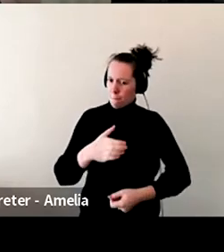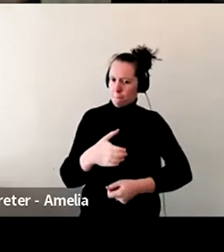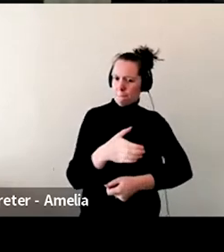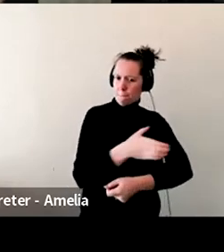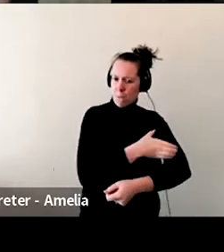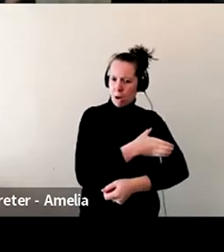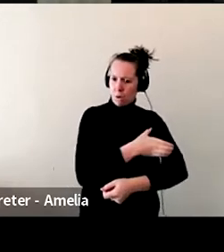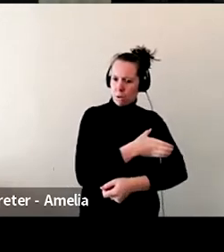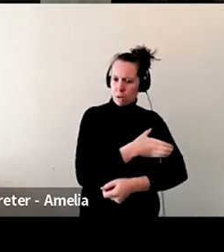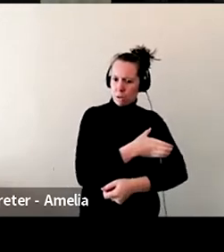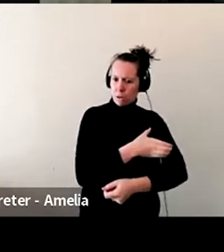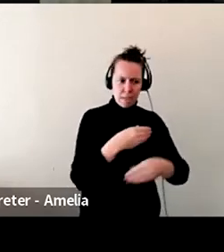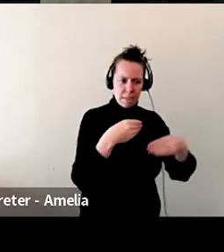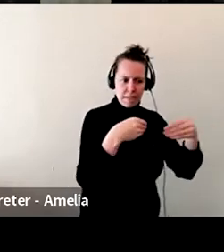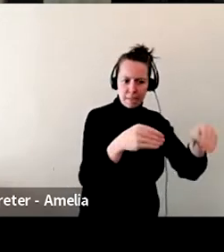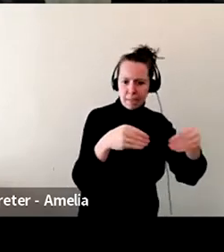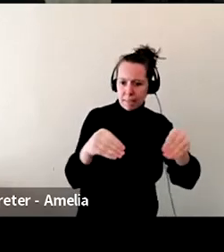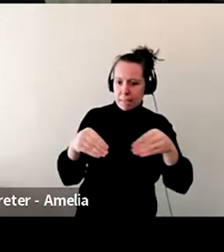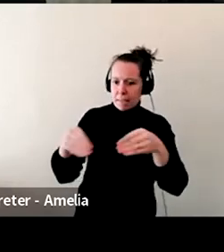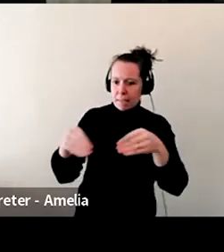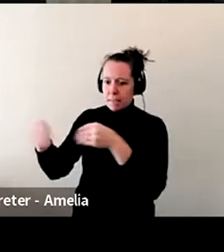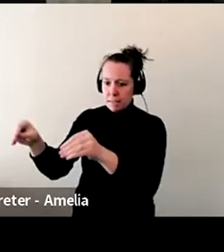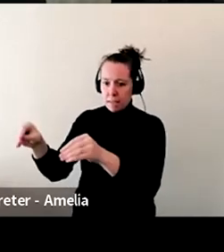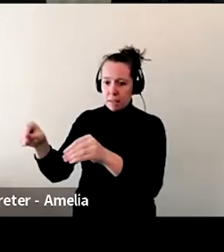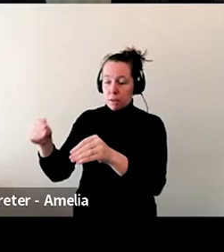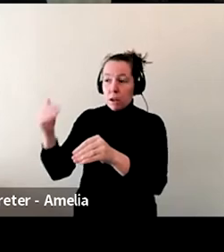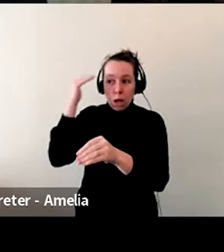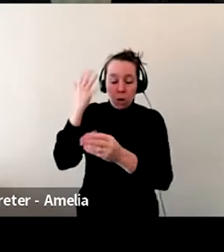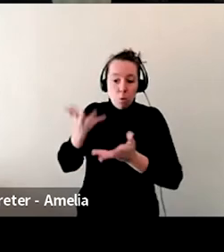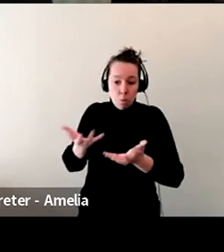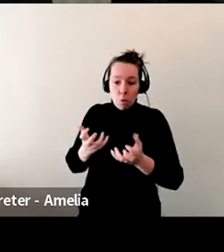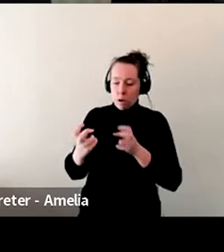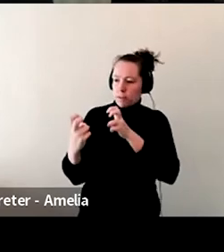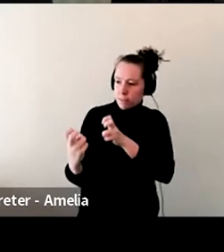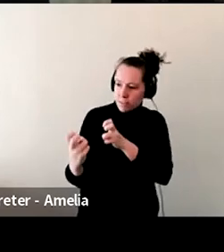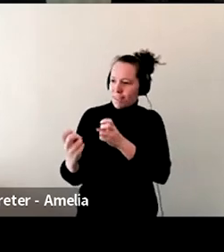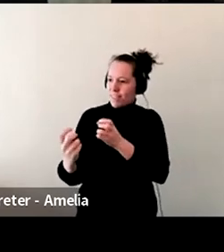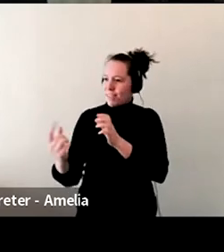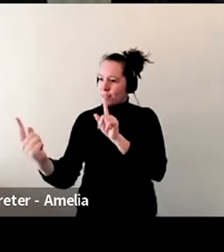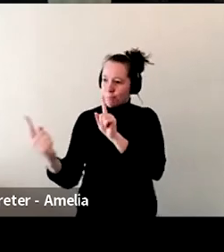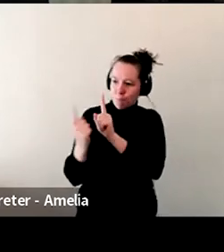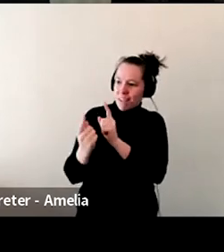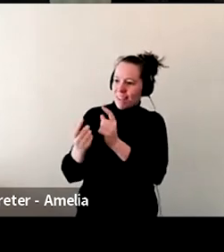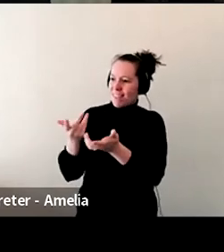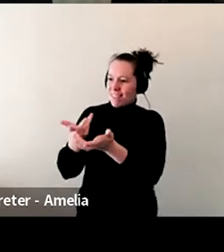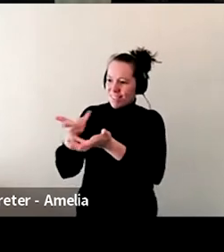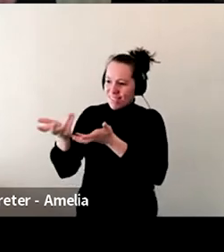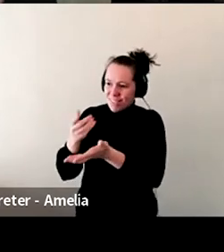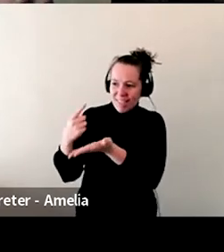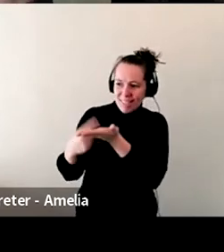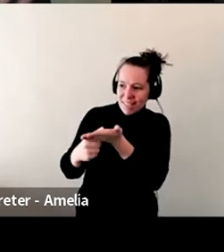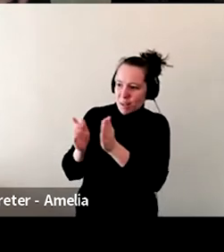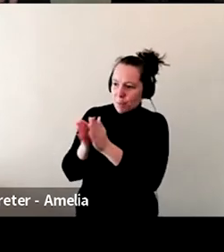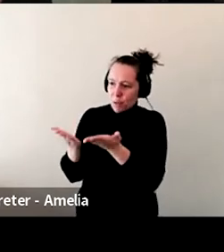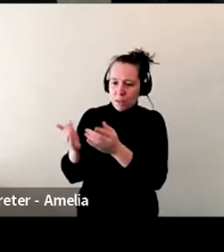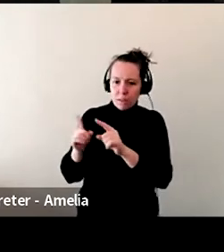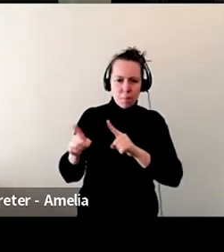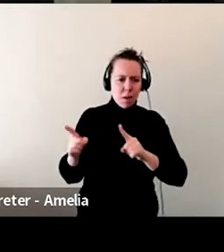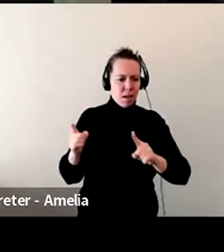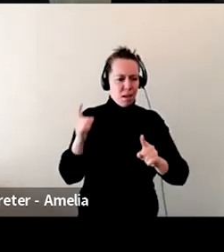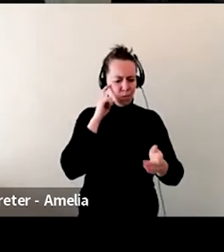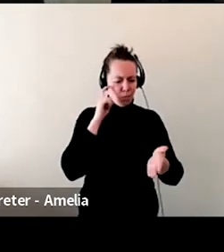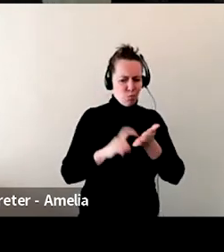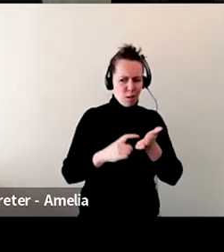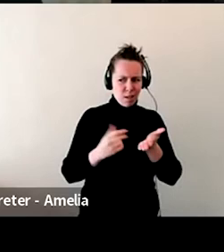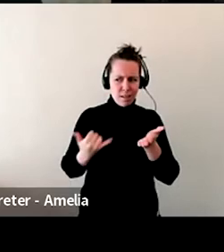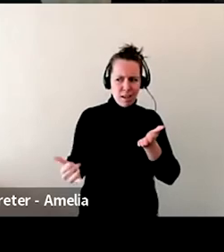I mean, I, I knew that I would talk to people about books and I wanted to, and so, um, I love that part, but you know, I have, you know, every time